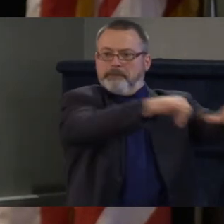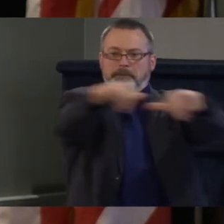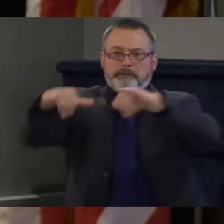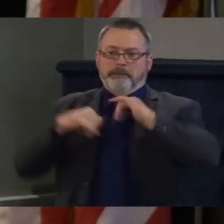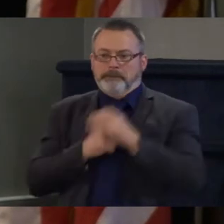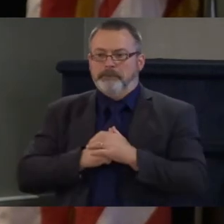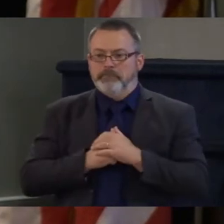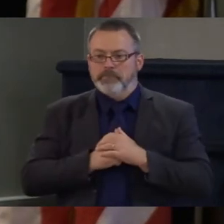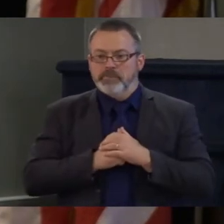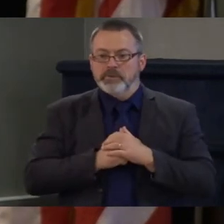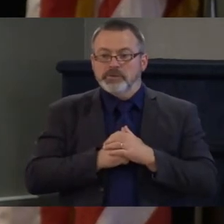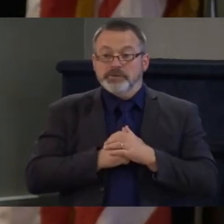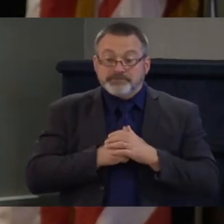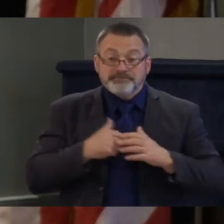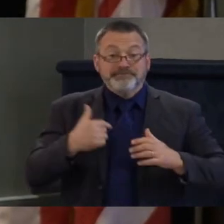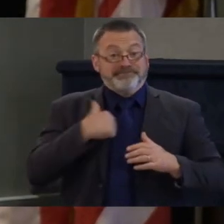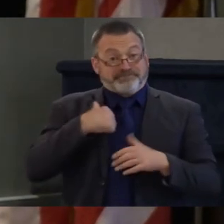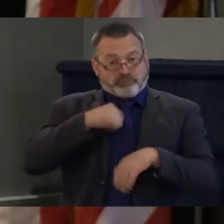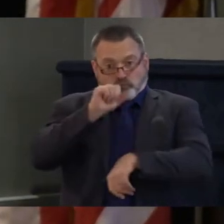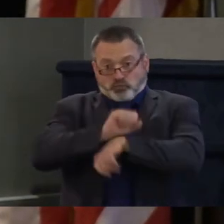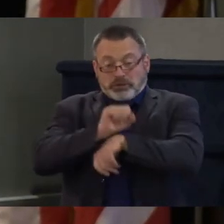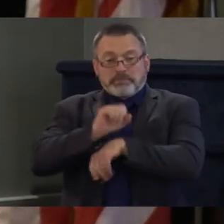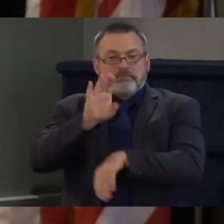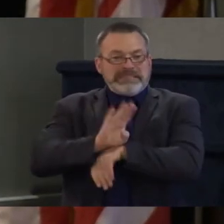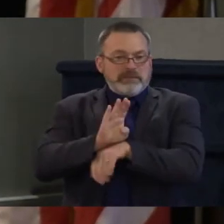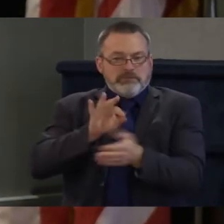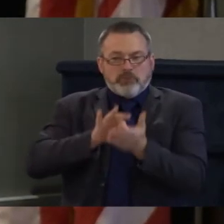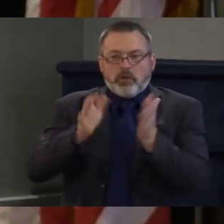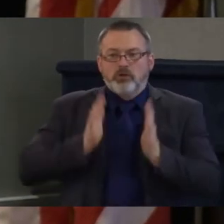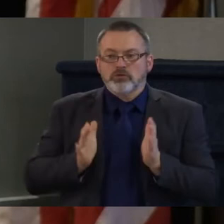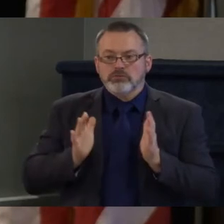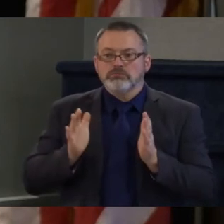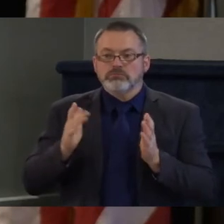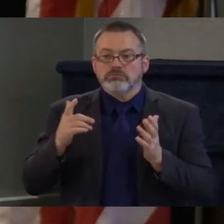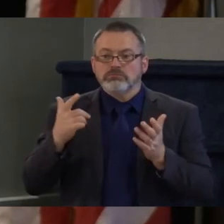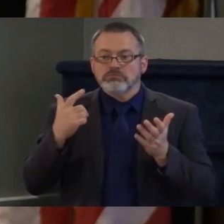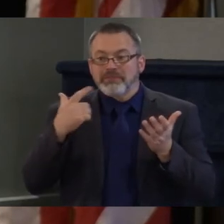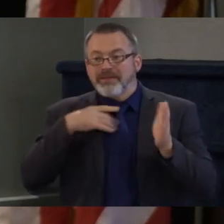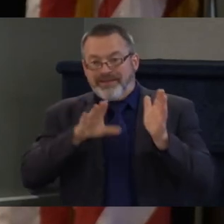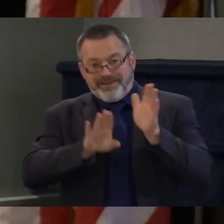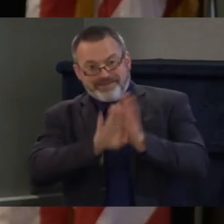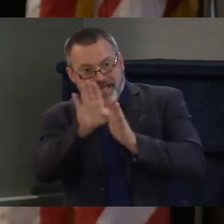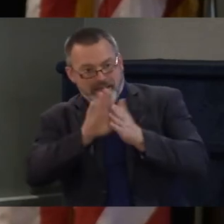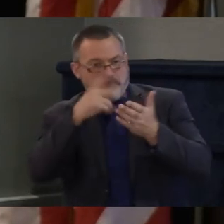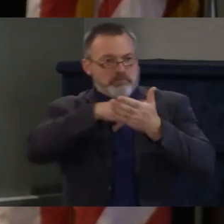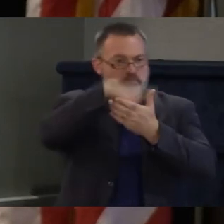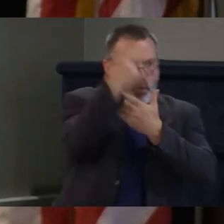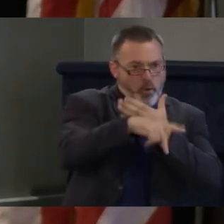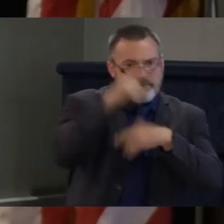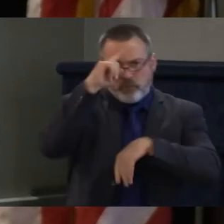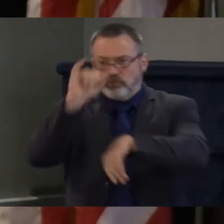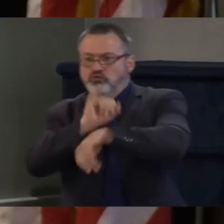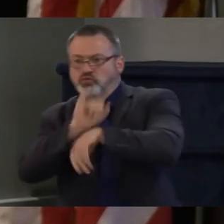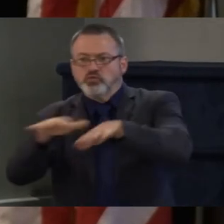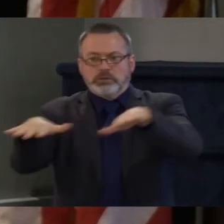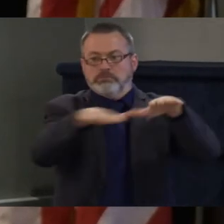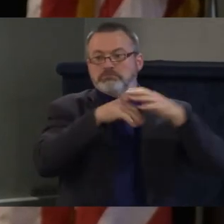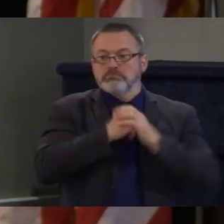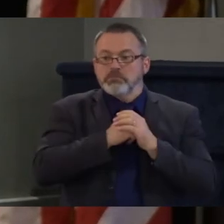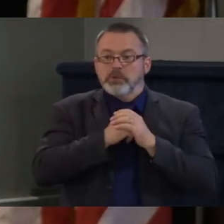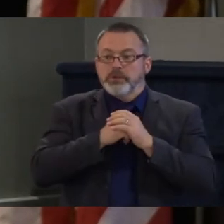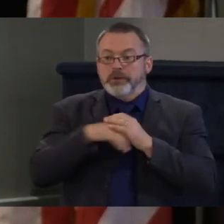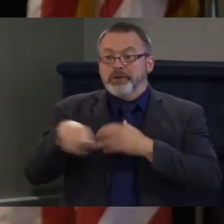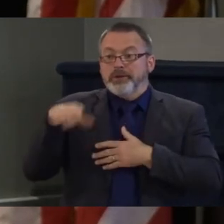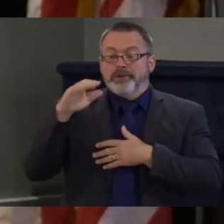actually developing an internship program so that people who are previously were previously incarcerated